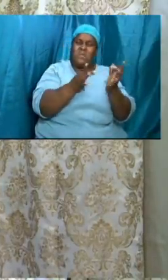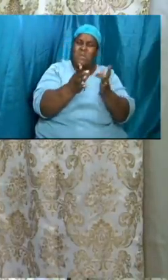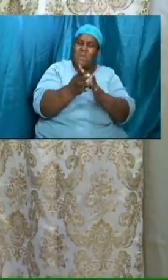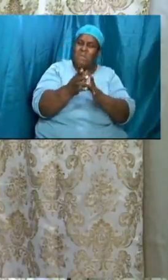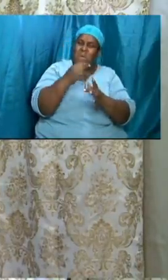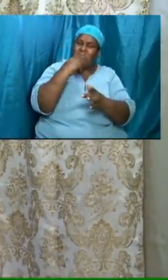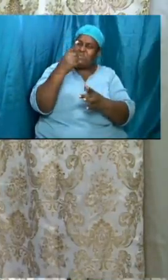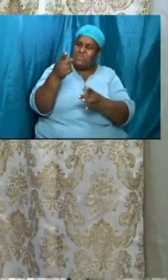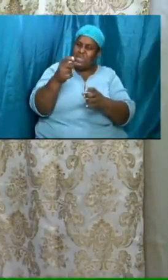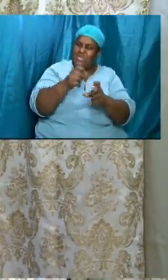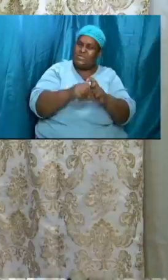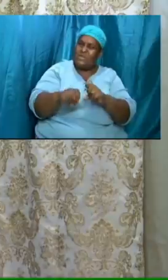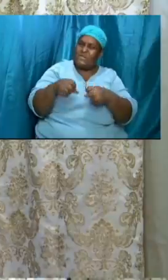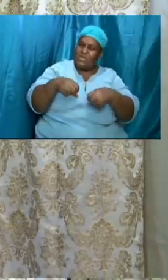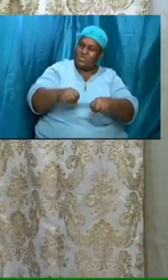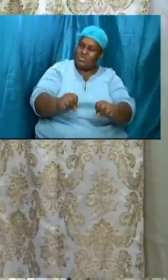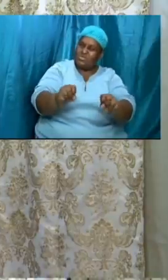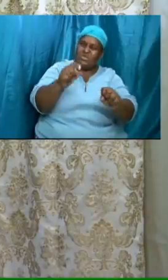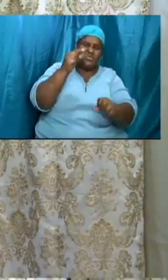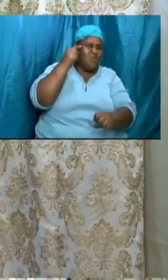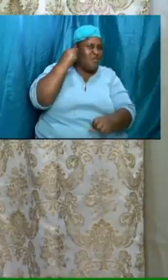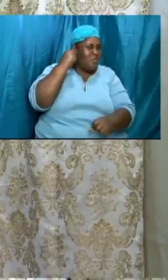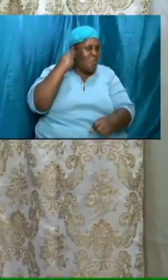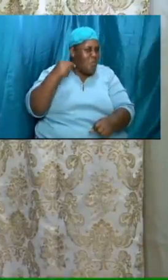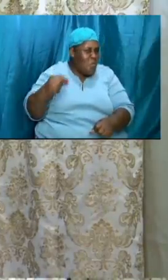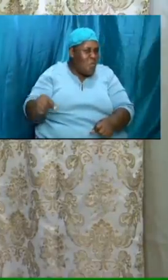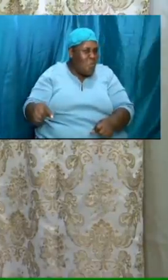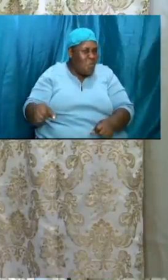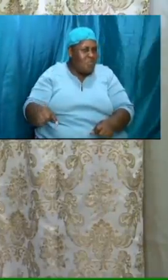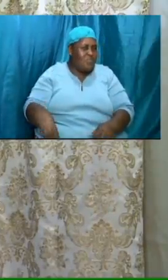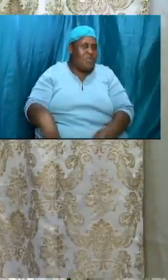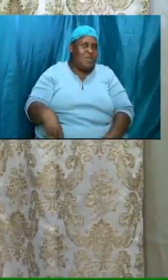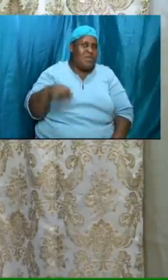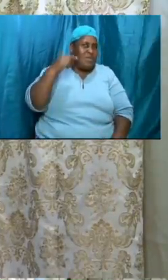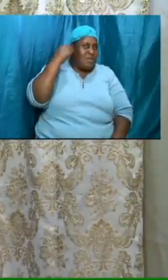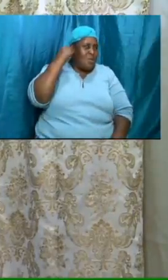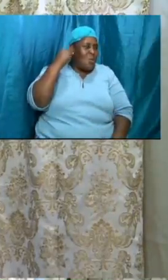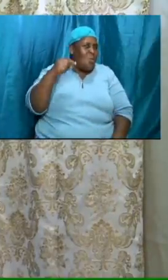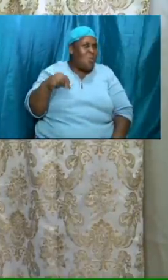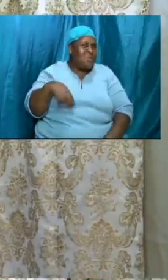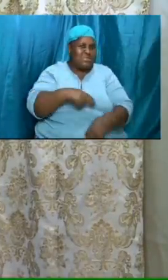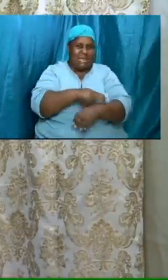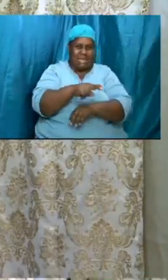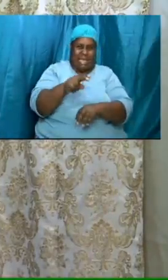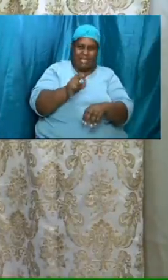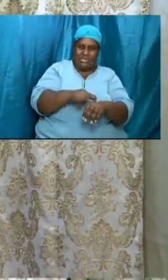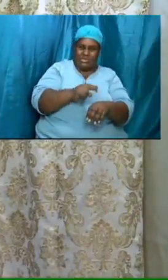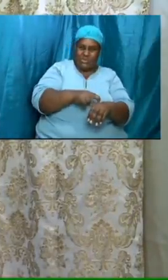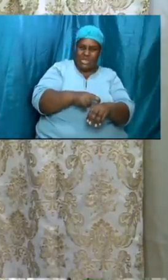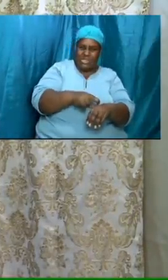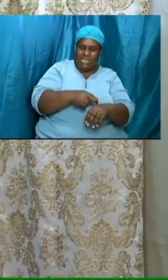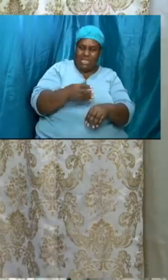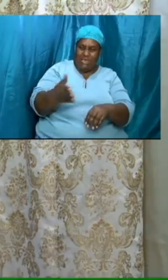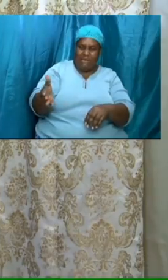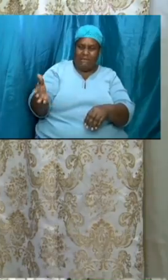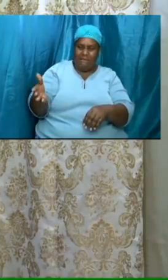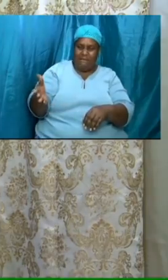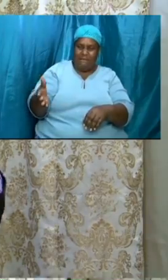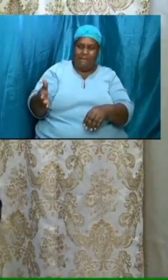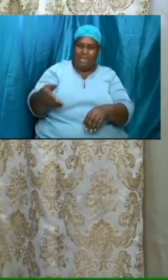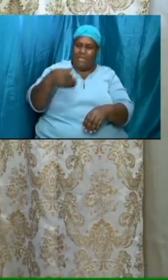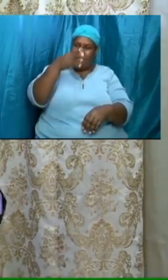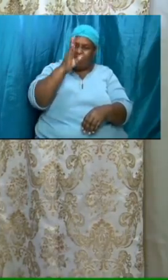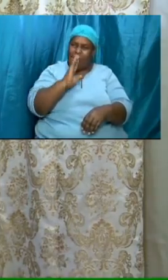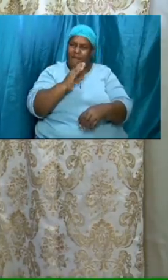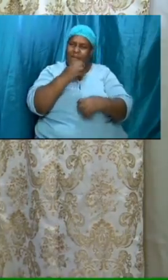streets of gold gold gold a physical element and if god is going to make the streets of gold that we are